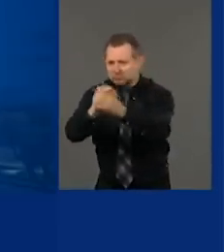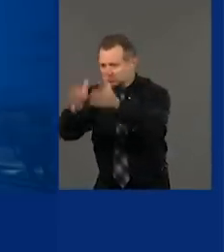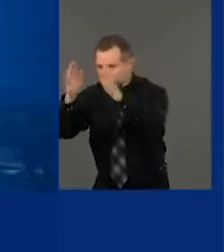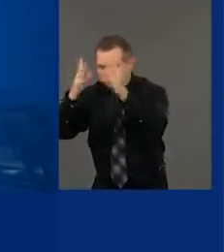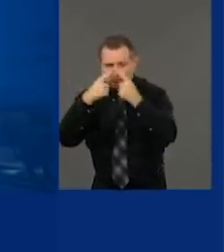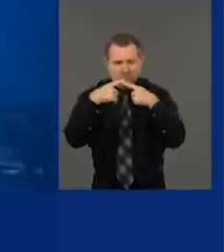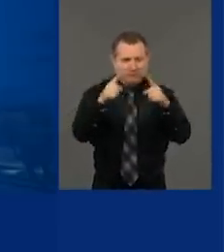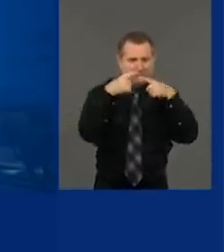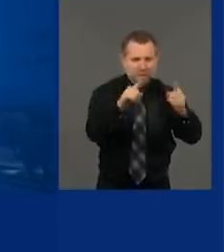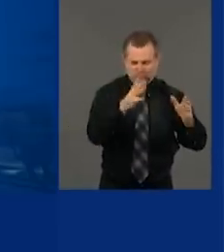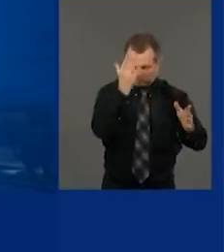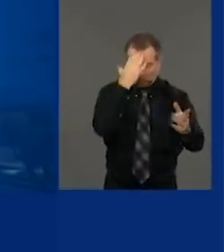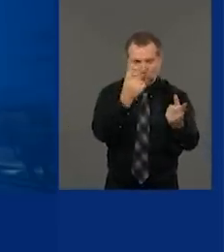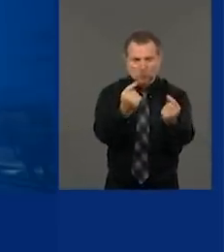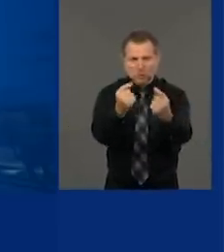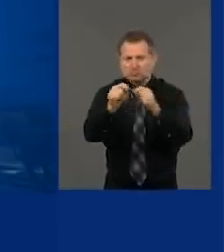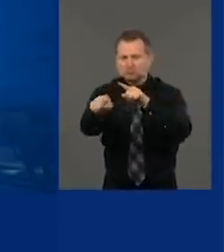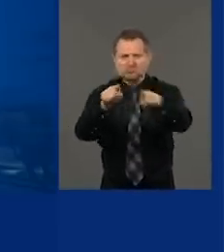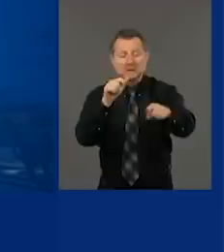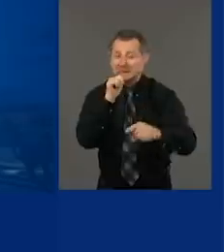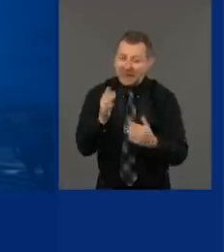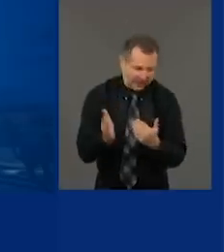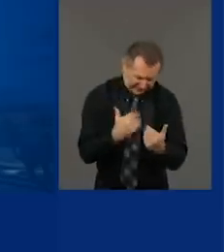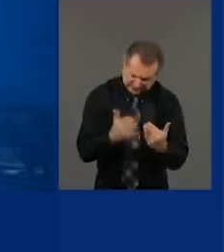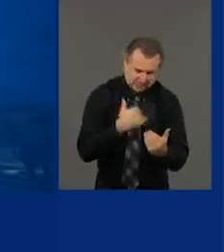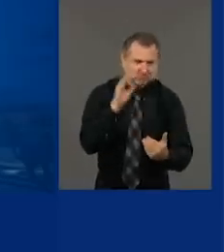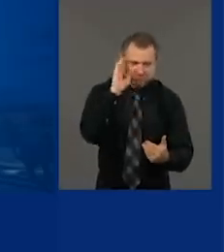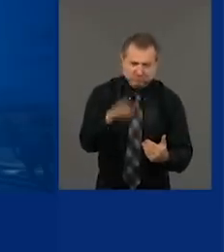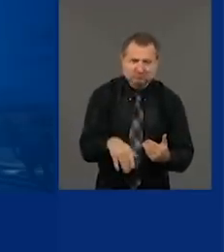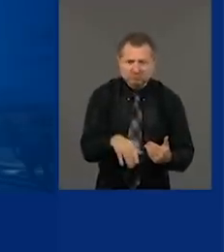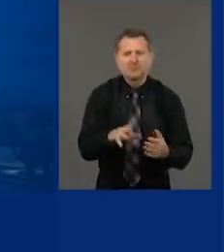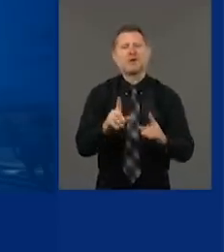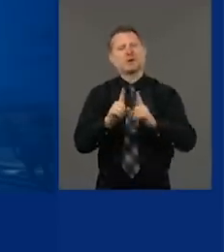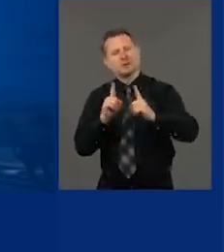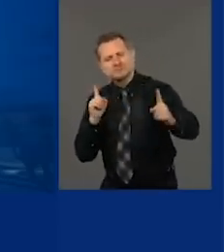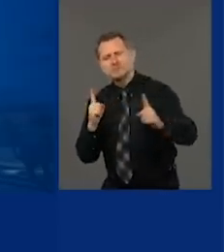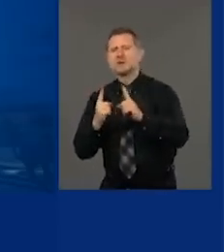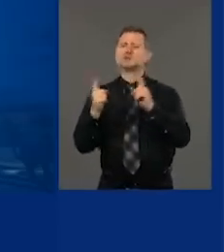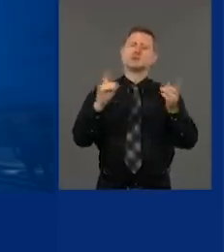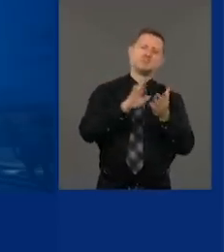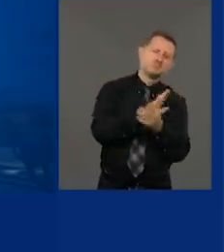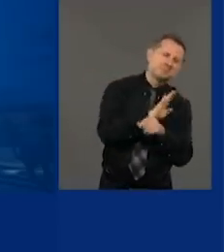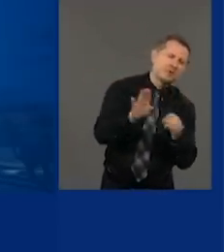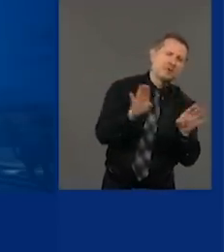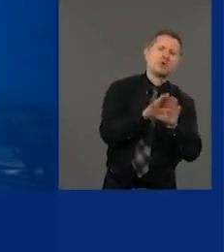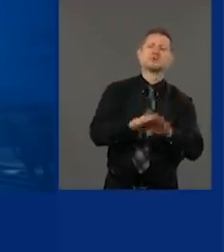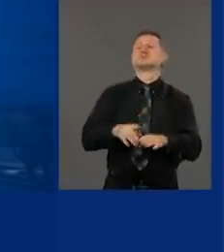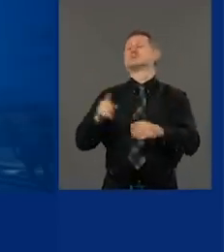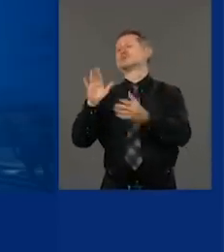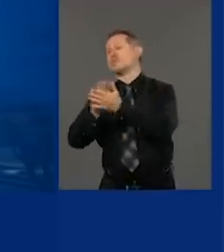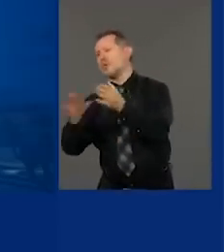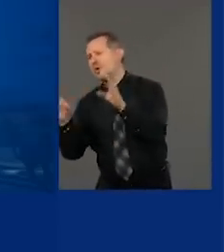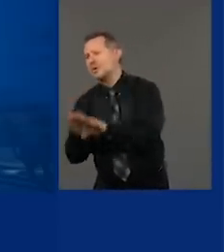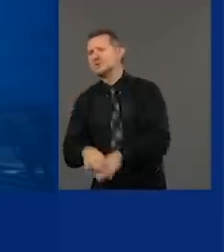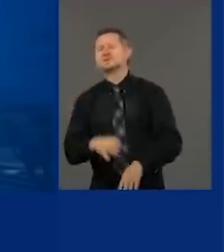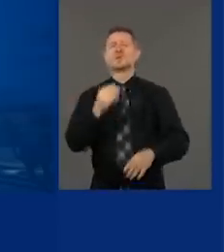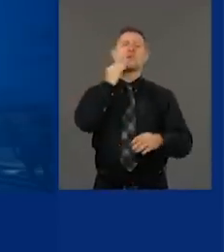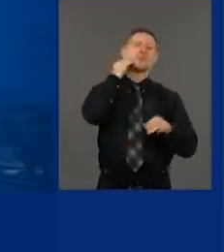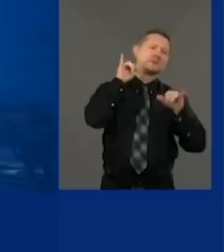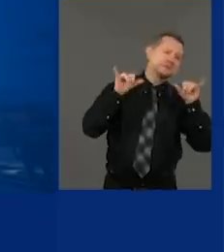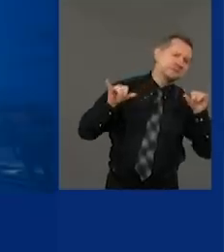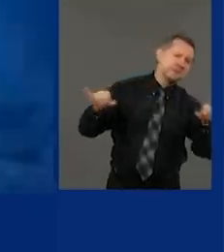had to do. And it was hard. Social distancing, closed businesses, closed schools, stay at home. It was hard.